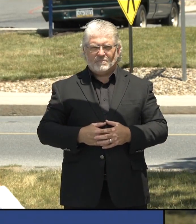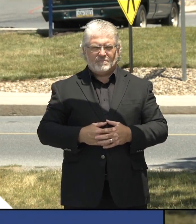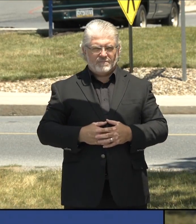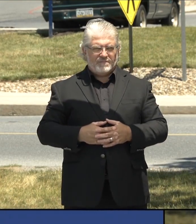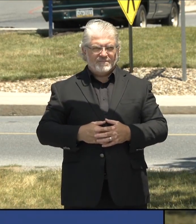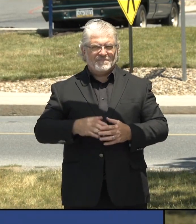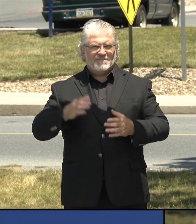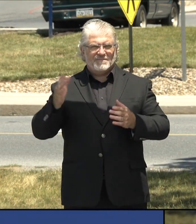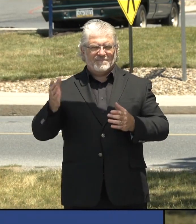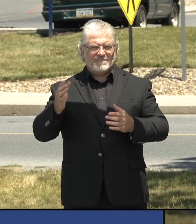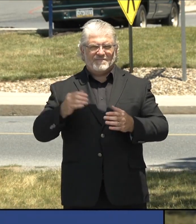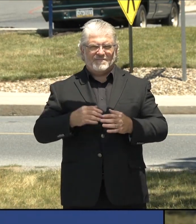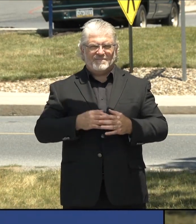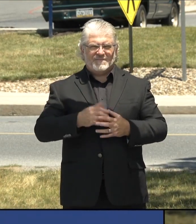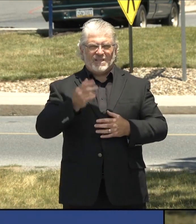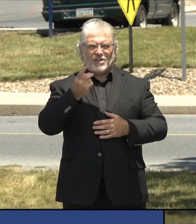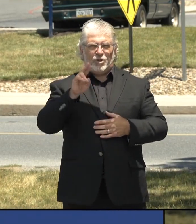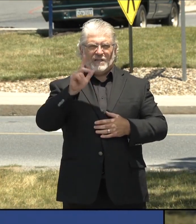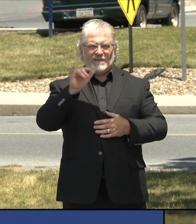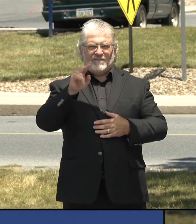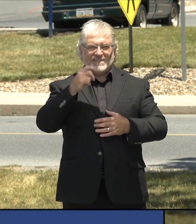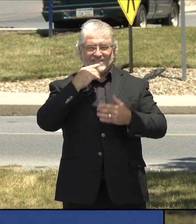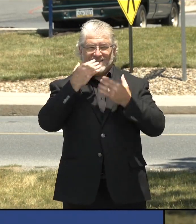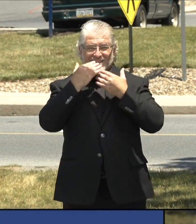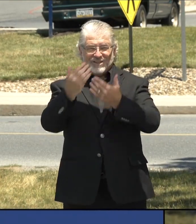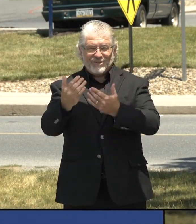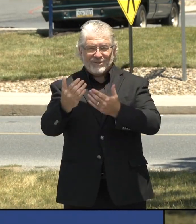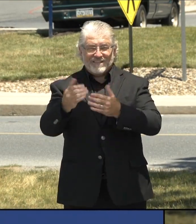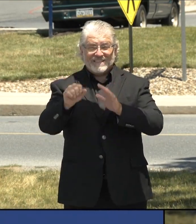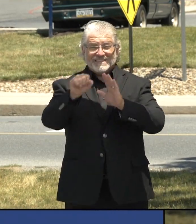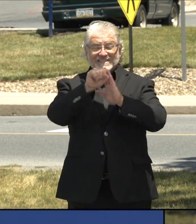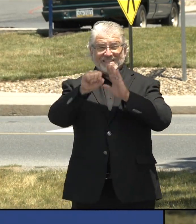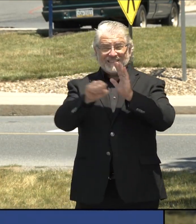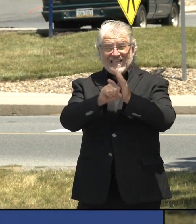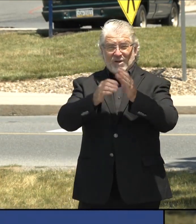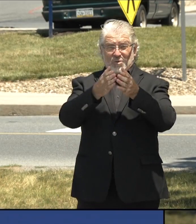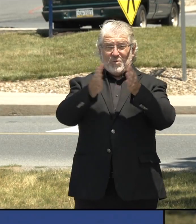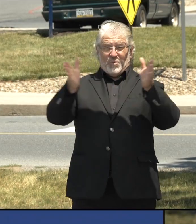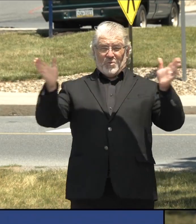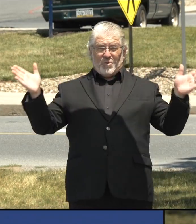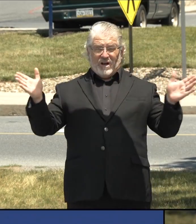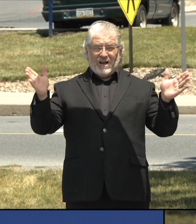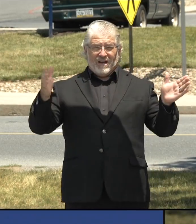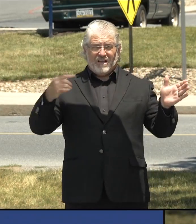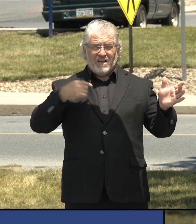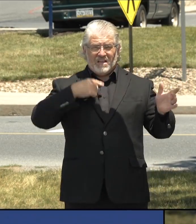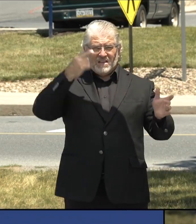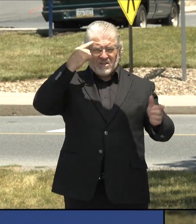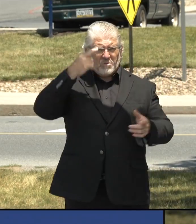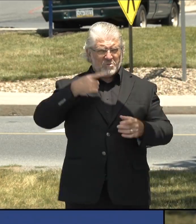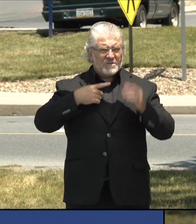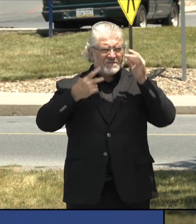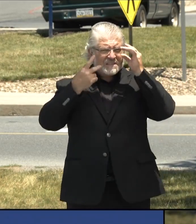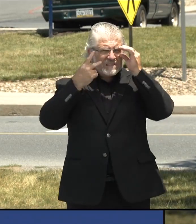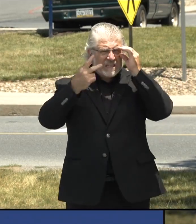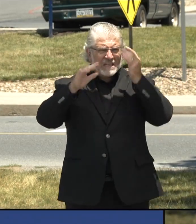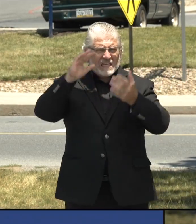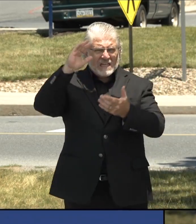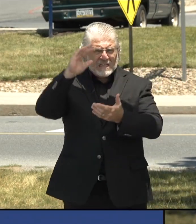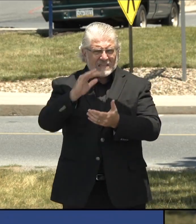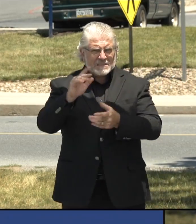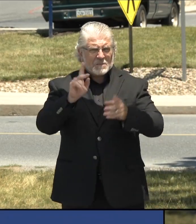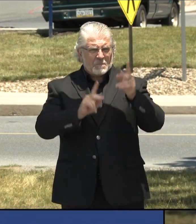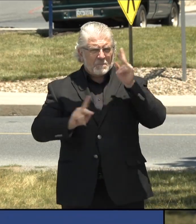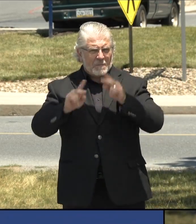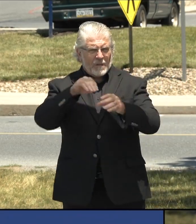Thank you. so statewide, I think that, um, that we're seeing less people in the hospital. First of all, but until the last